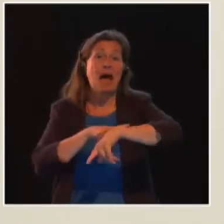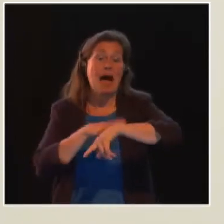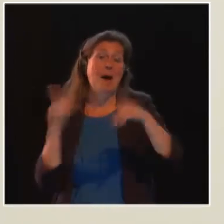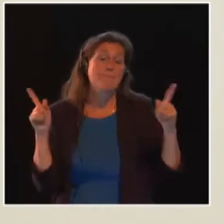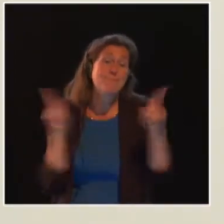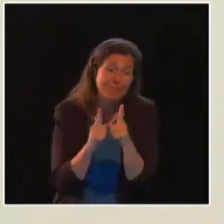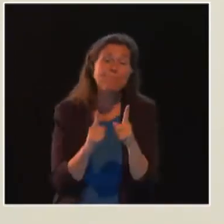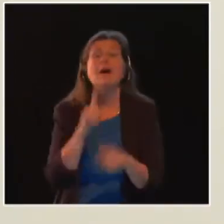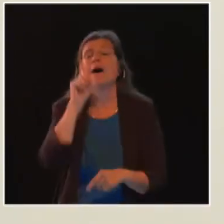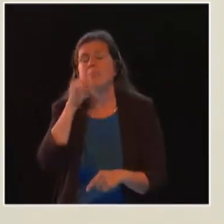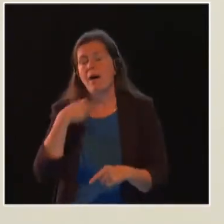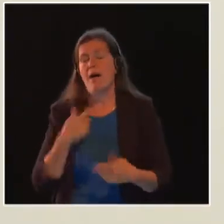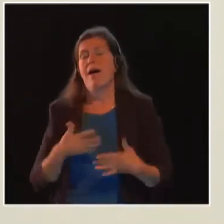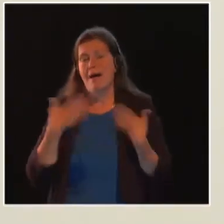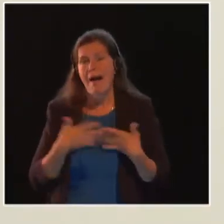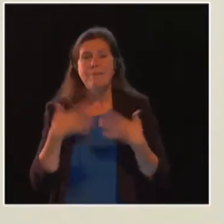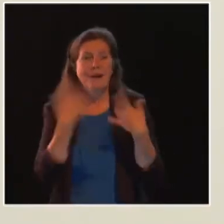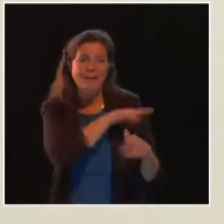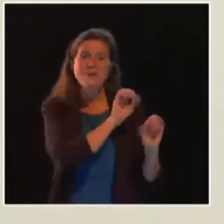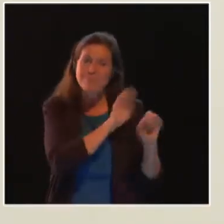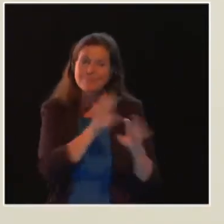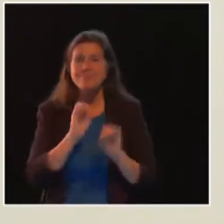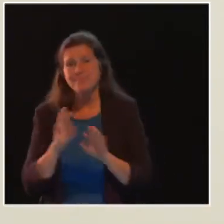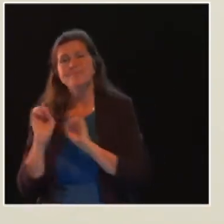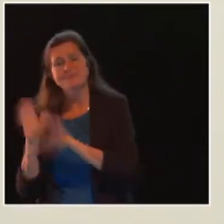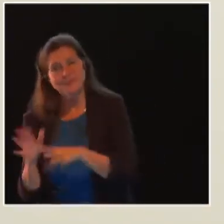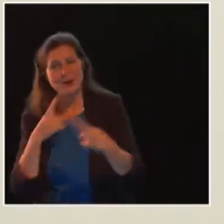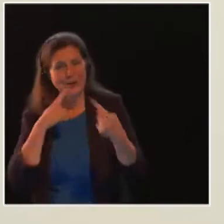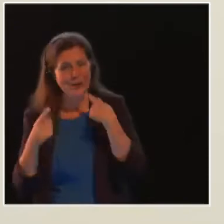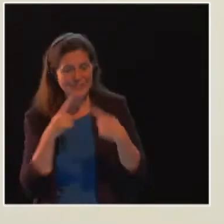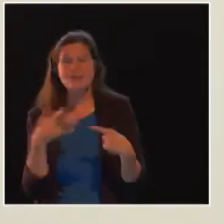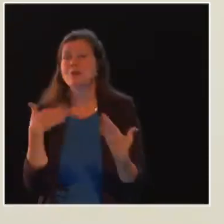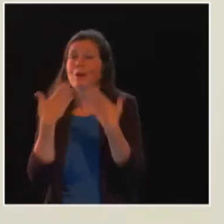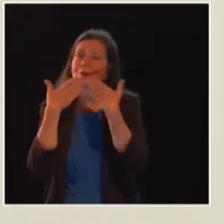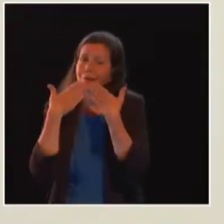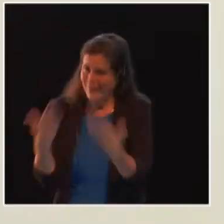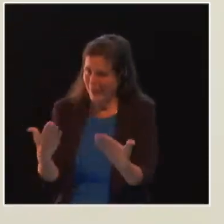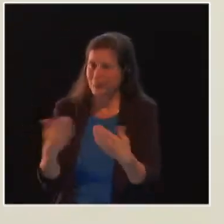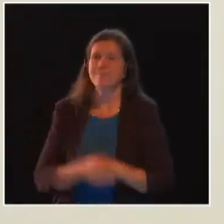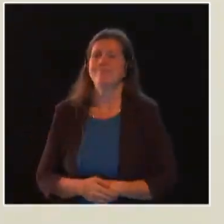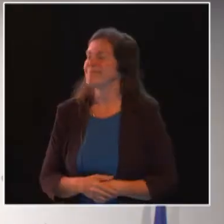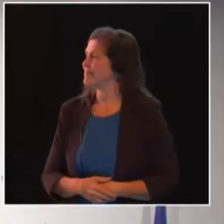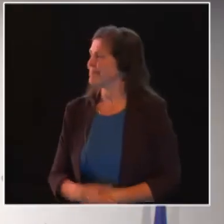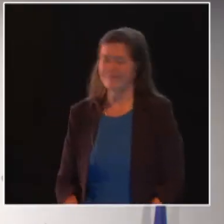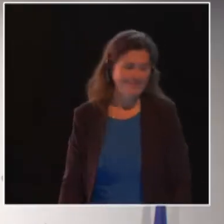excellent to at least get some of your perspective into this conversation. So thank you very much. Thank you.